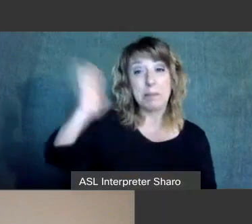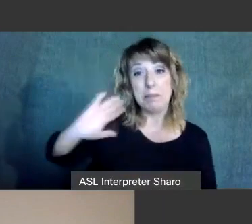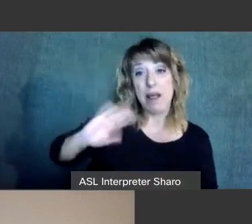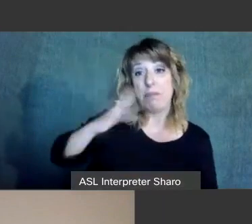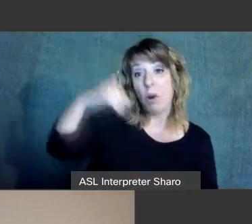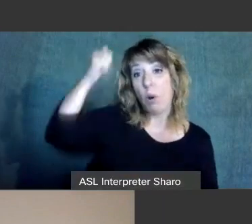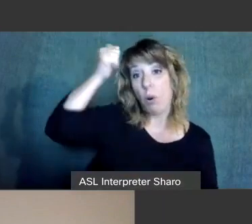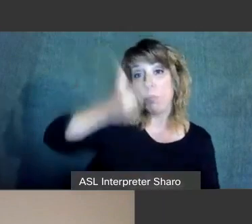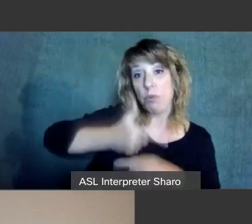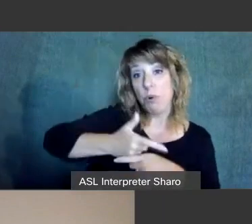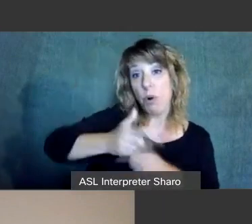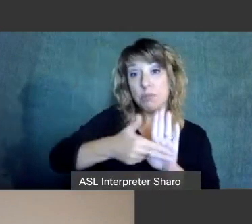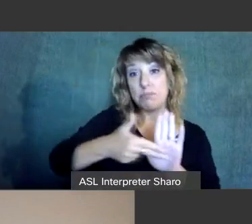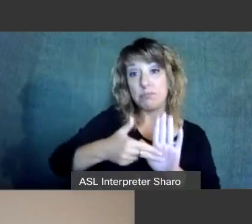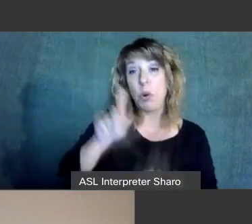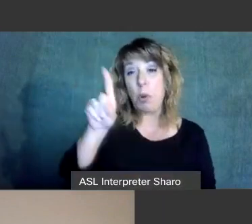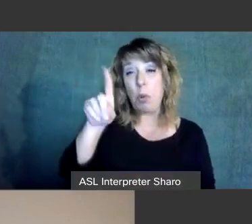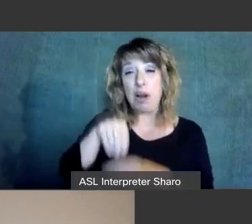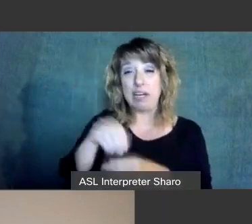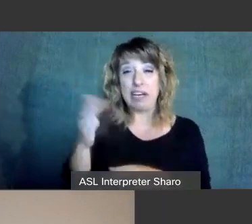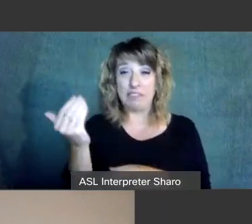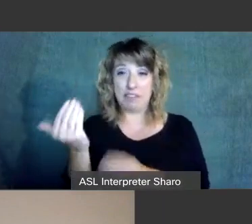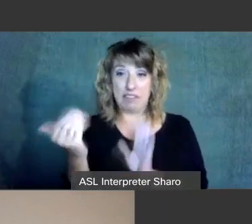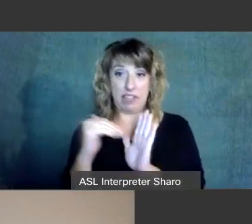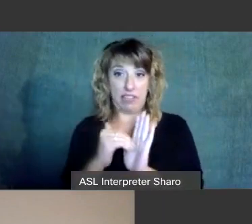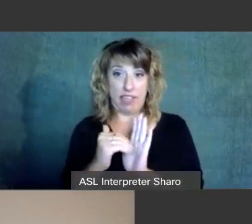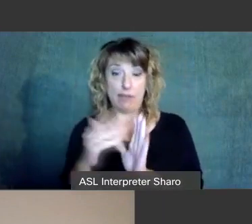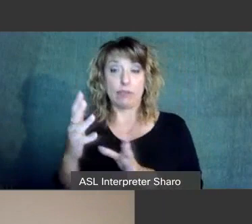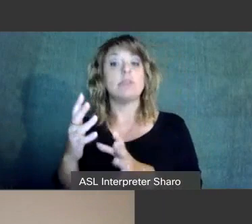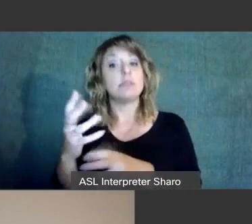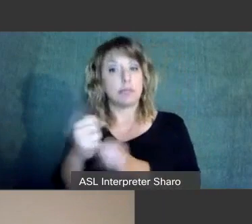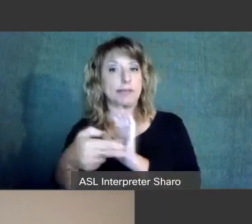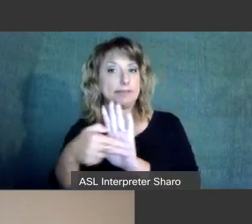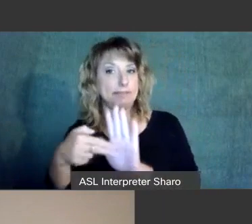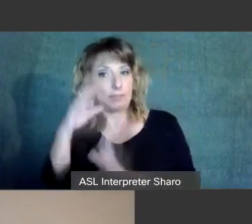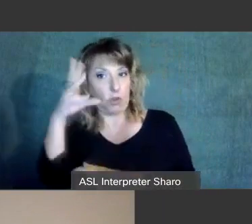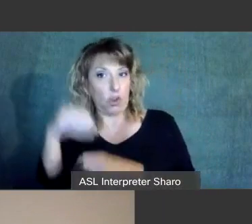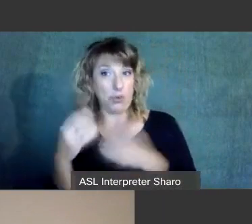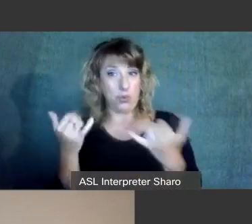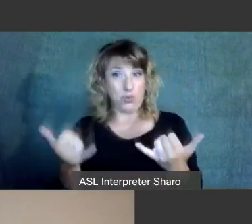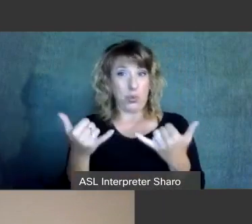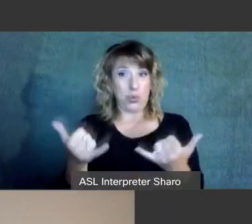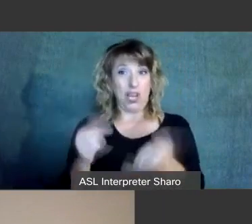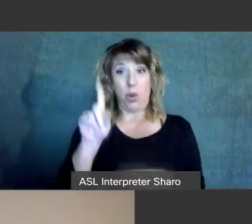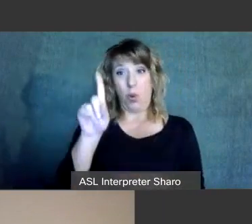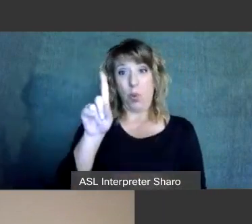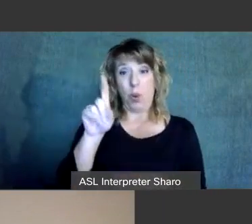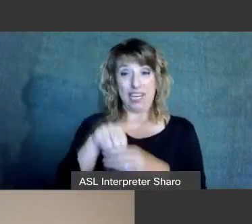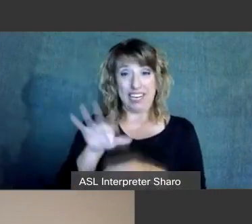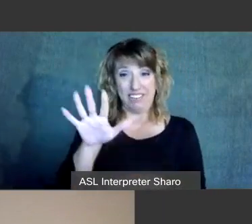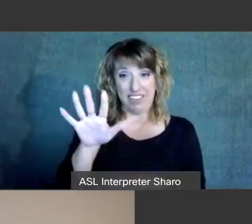1 in 15,000 people were diagnosed with autism. Today, that number is 1 in 54.